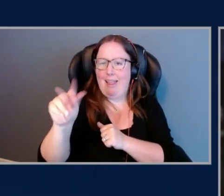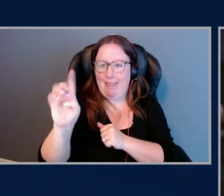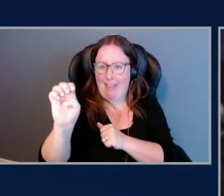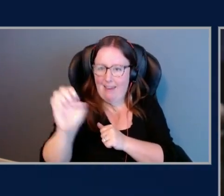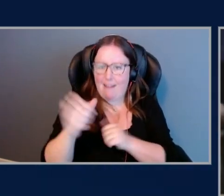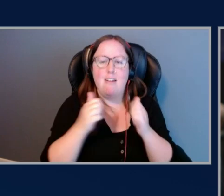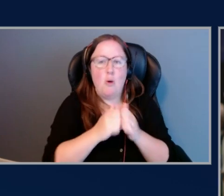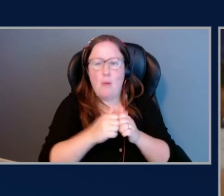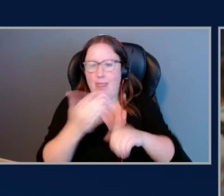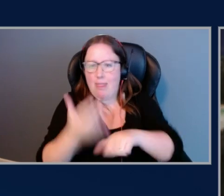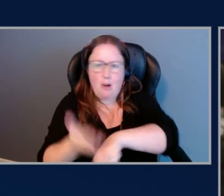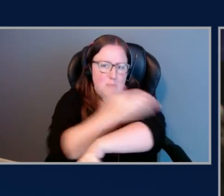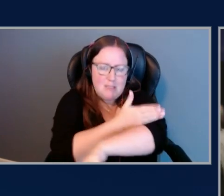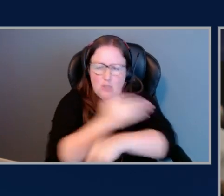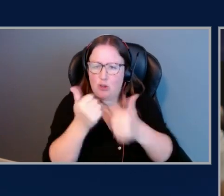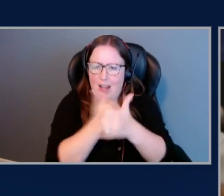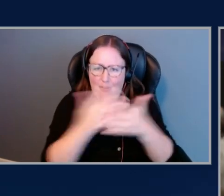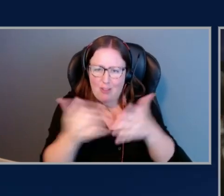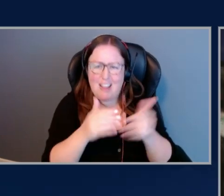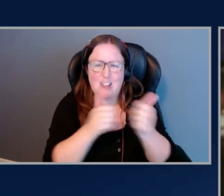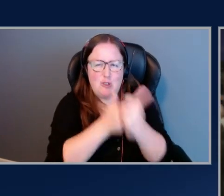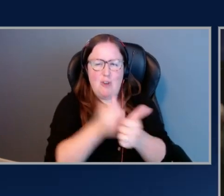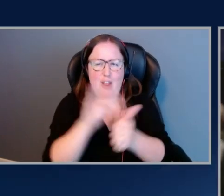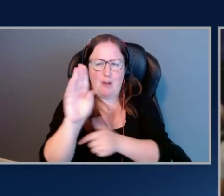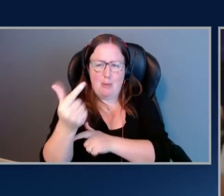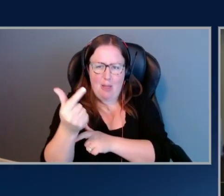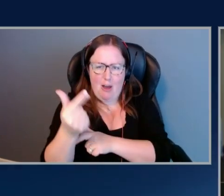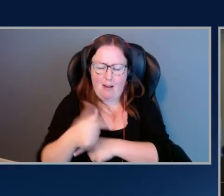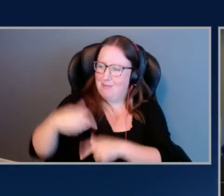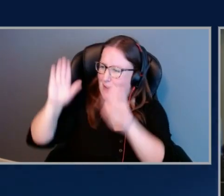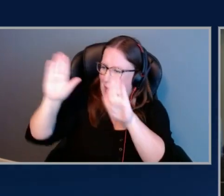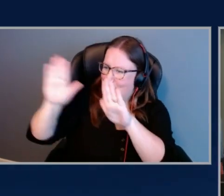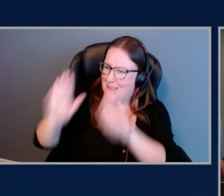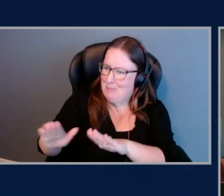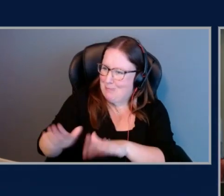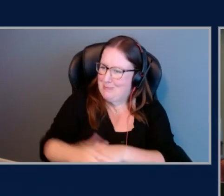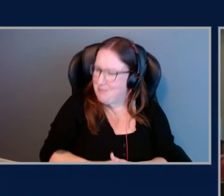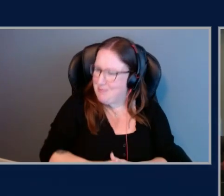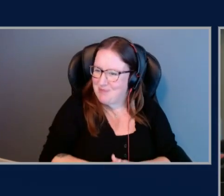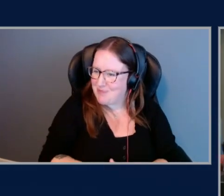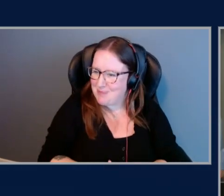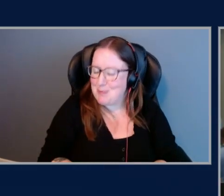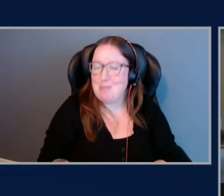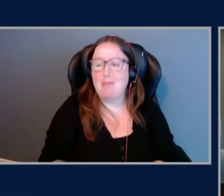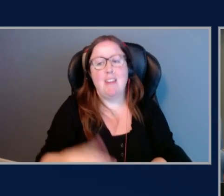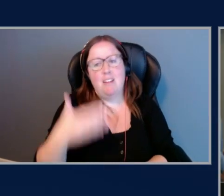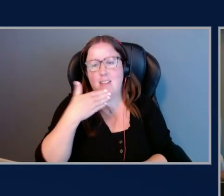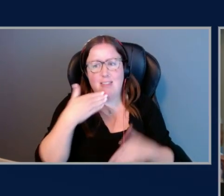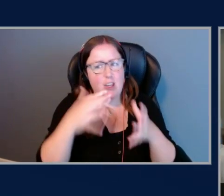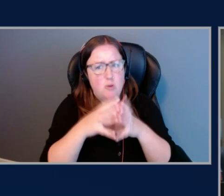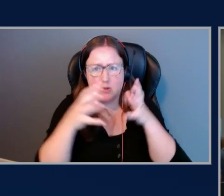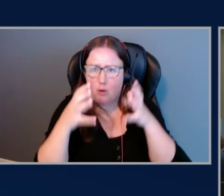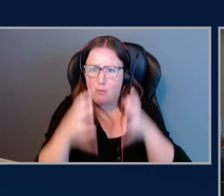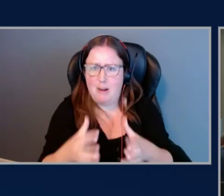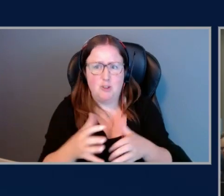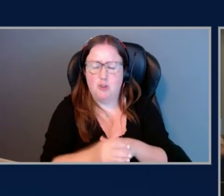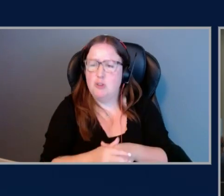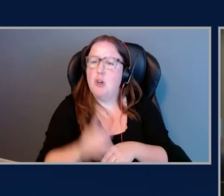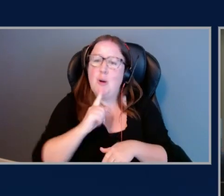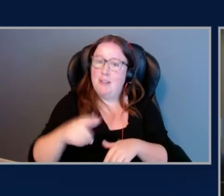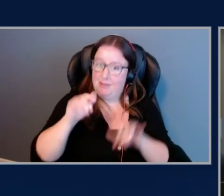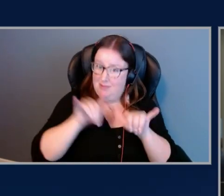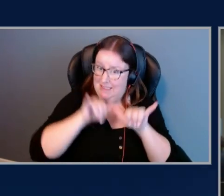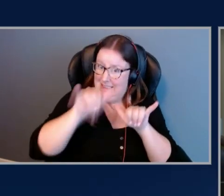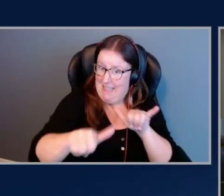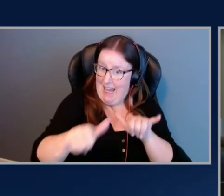optimization. Just follow the blog. Wonderful. Yes. Well, thank you so much. Stick around. We've got